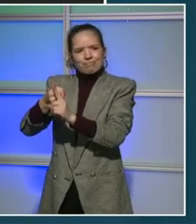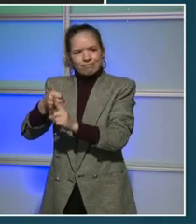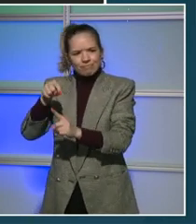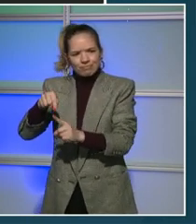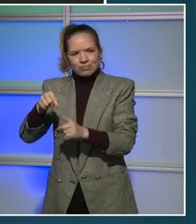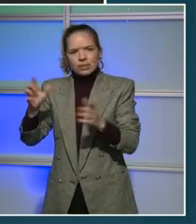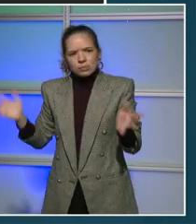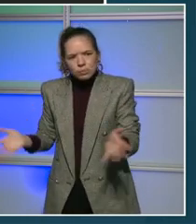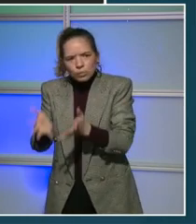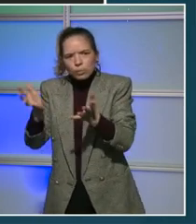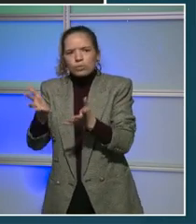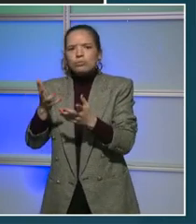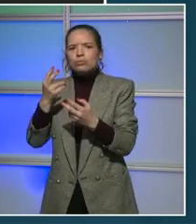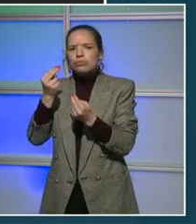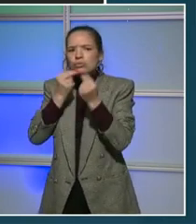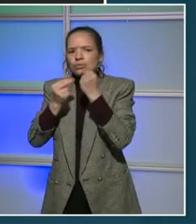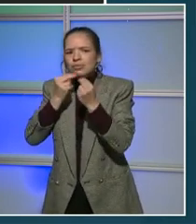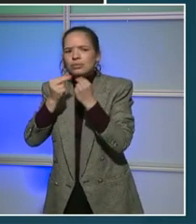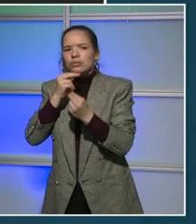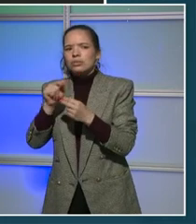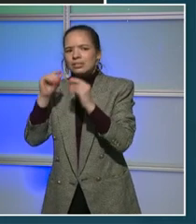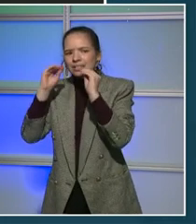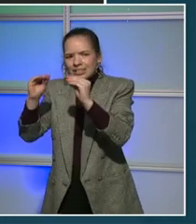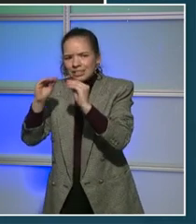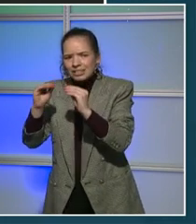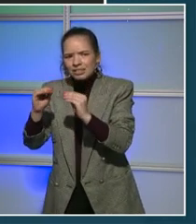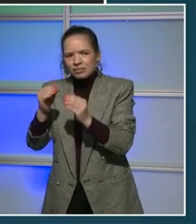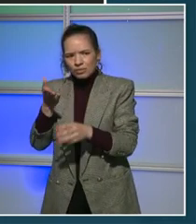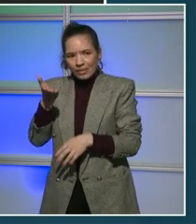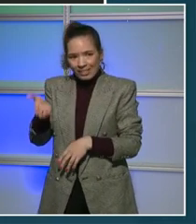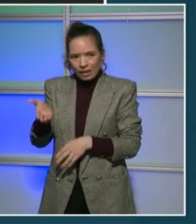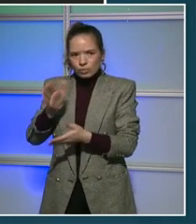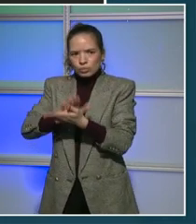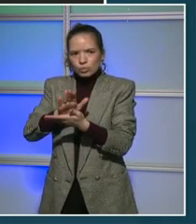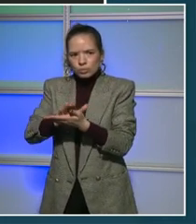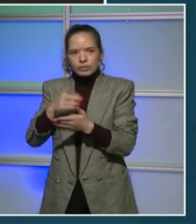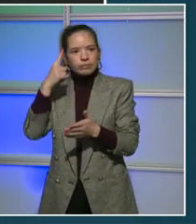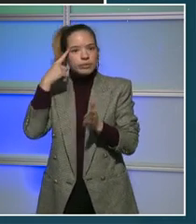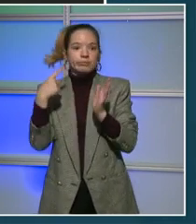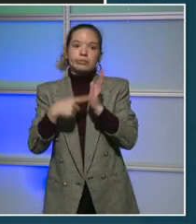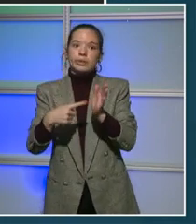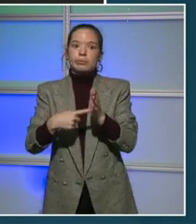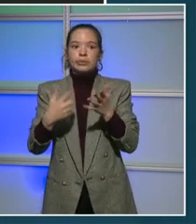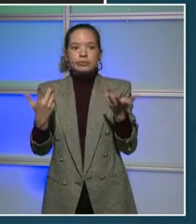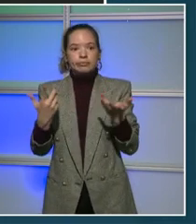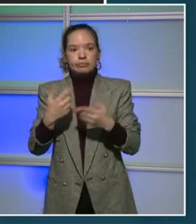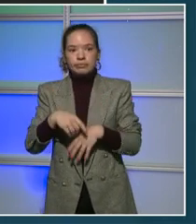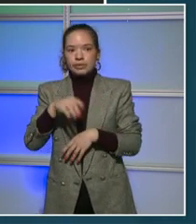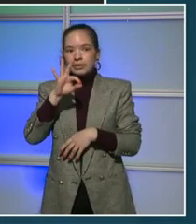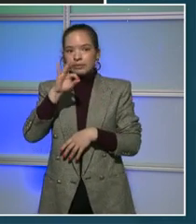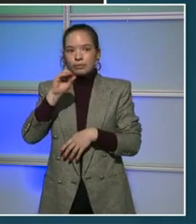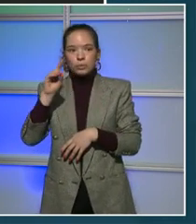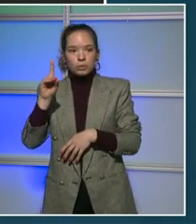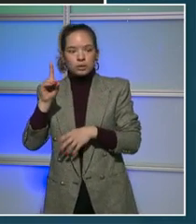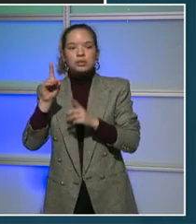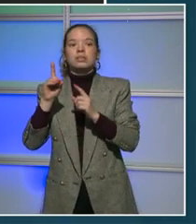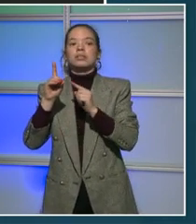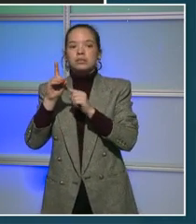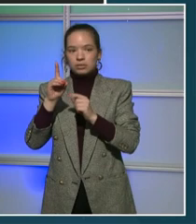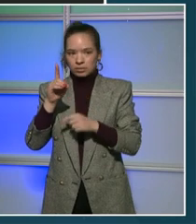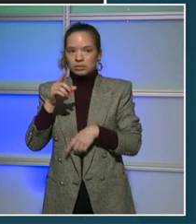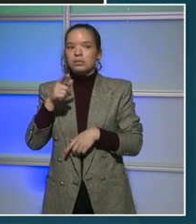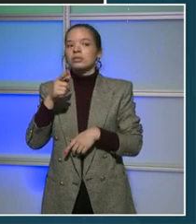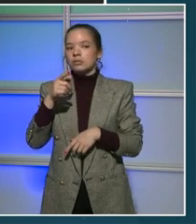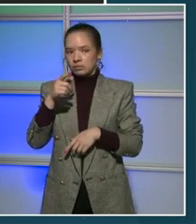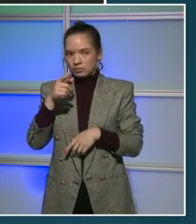education, and health education in our schools. We have great examples like food prints that have really shown great successes, but ultimately are only reaching about 20